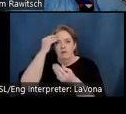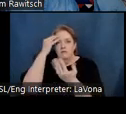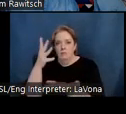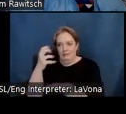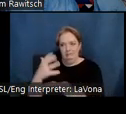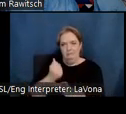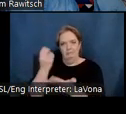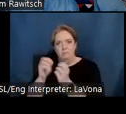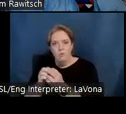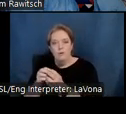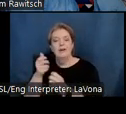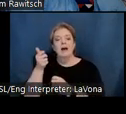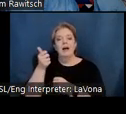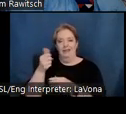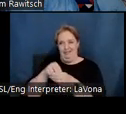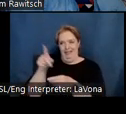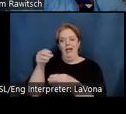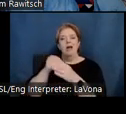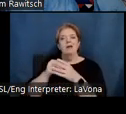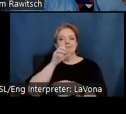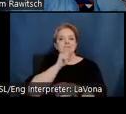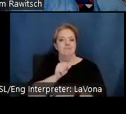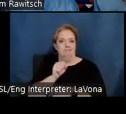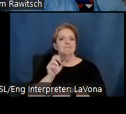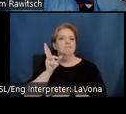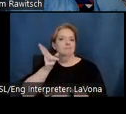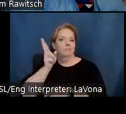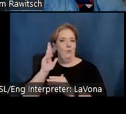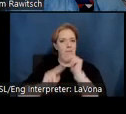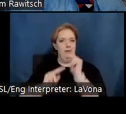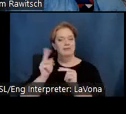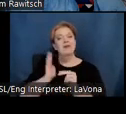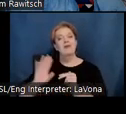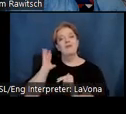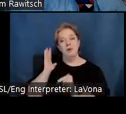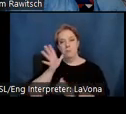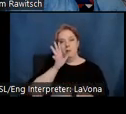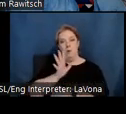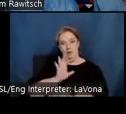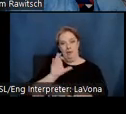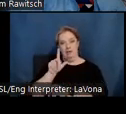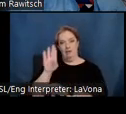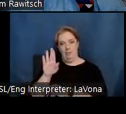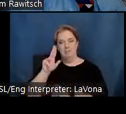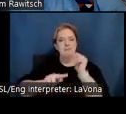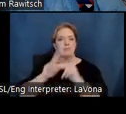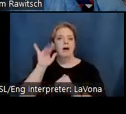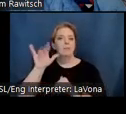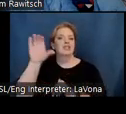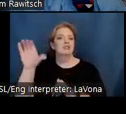housed in their own signature building, a former women's club originally built by renowned Chicago-based architect George